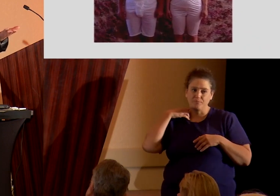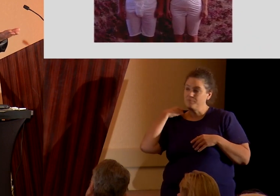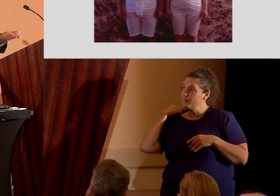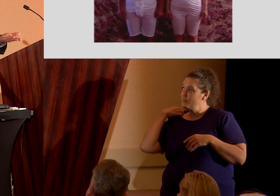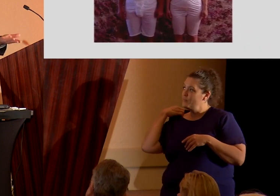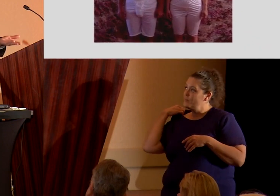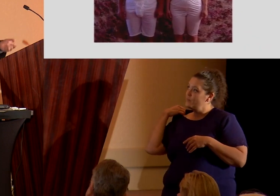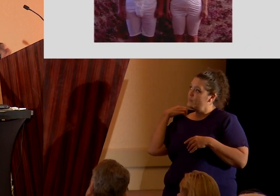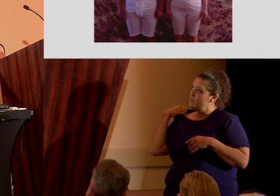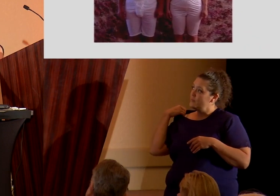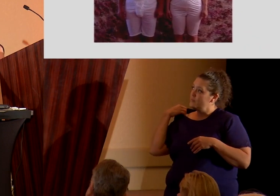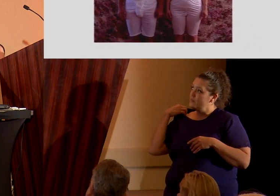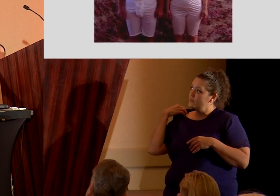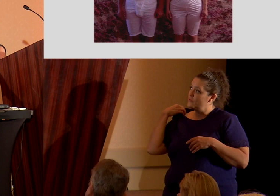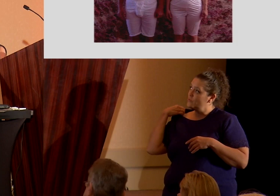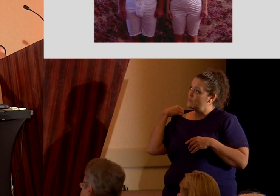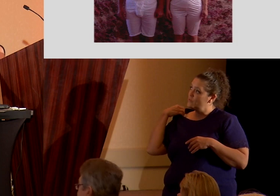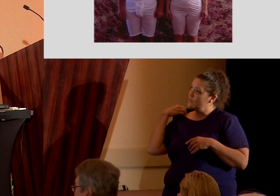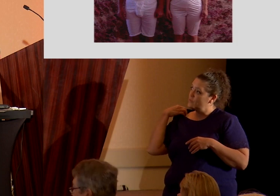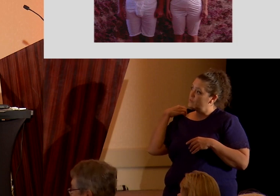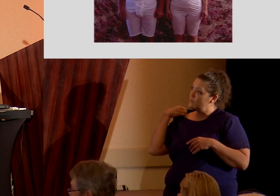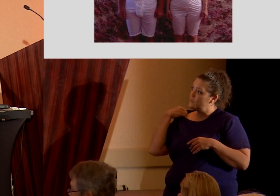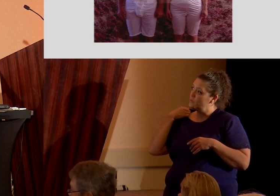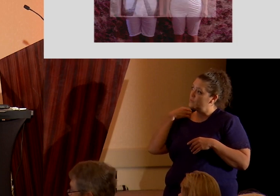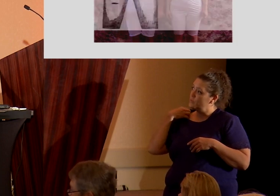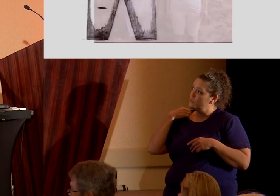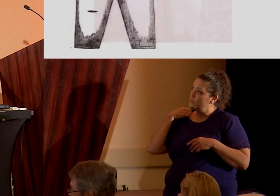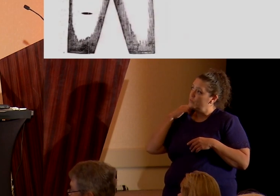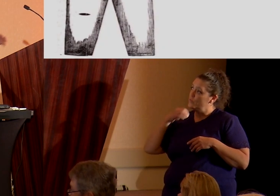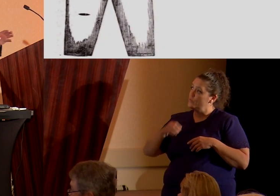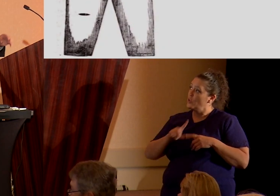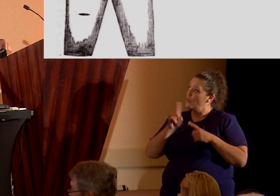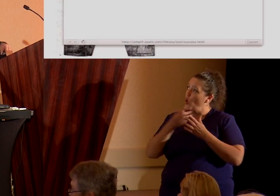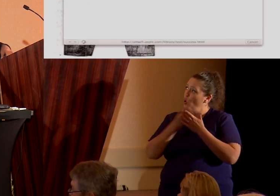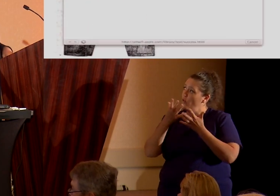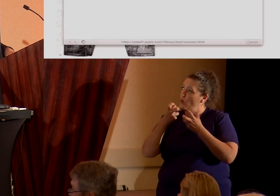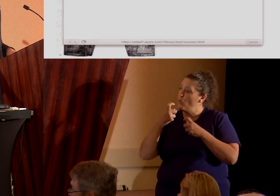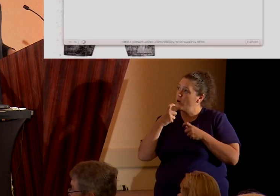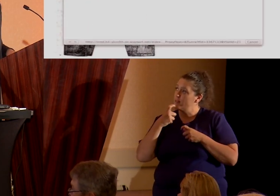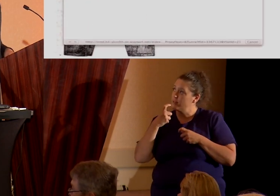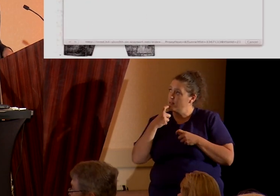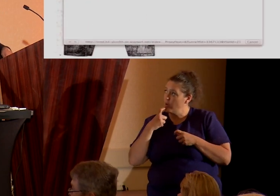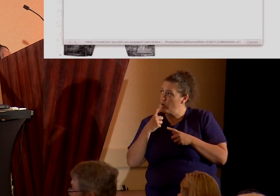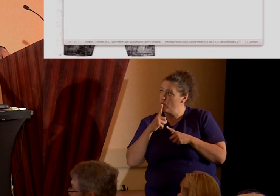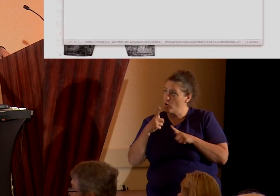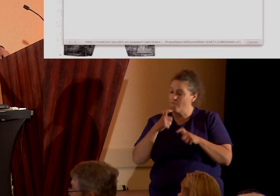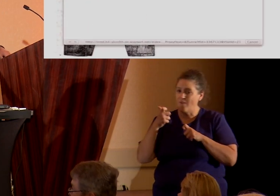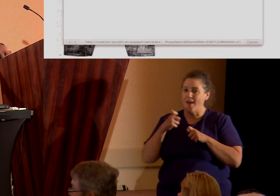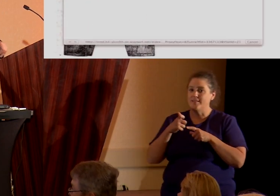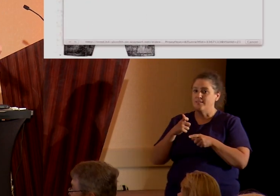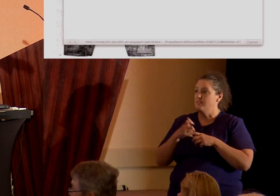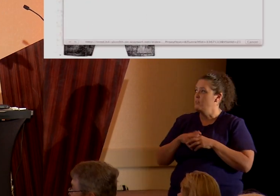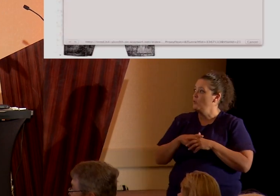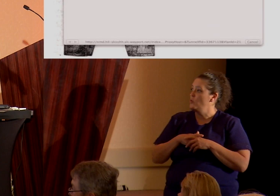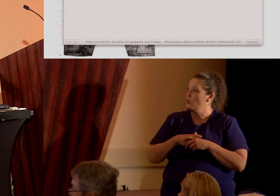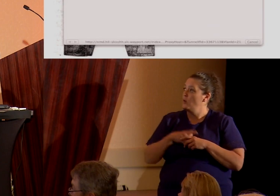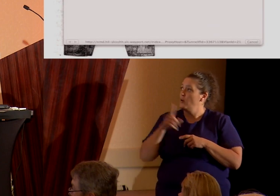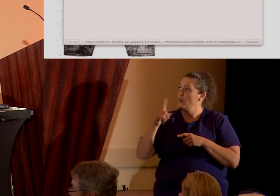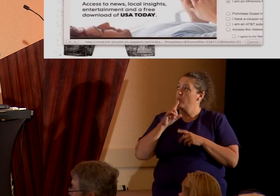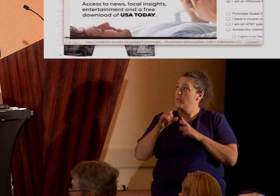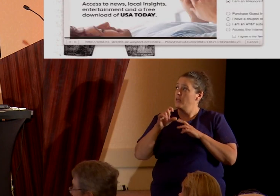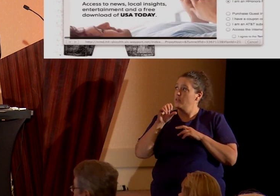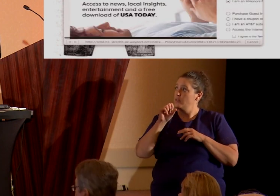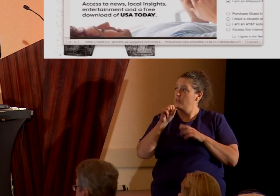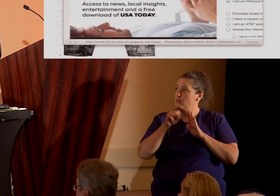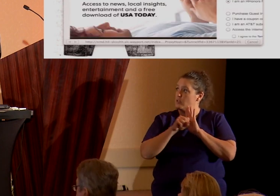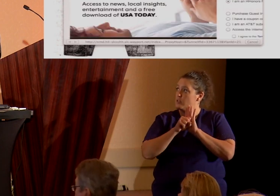Yeah, we can't go too far without getting the sacred underwear. Just the only thing I want to say real fast in this quick and dirty version is that these symbols that we talk